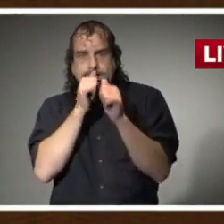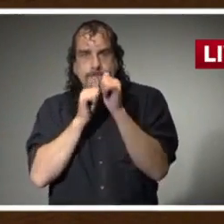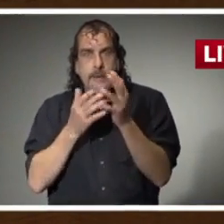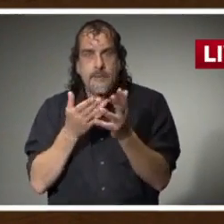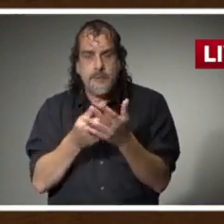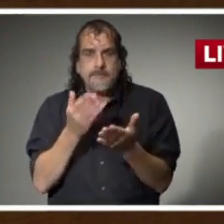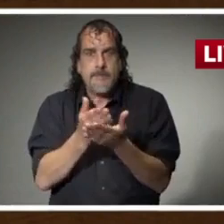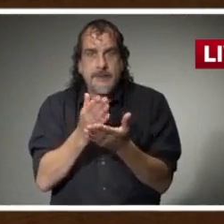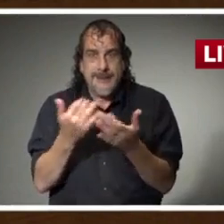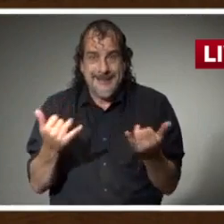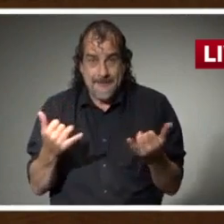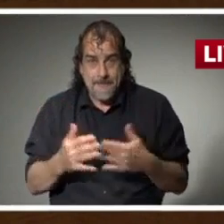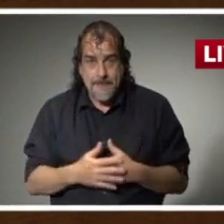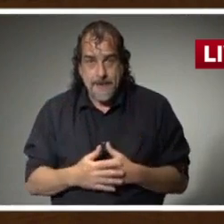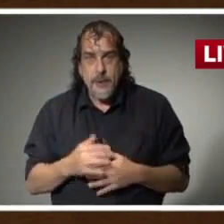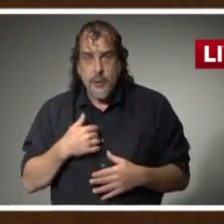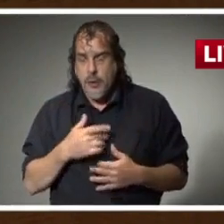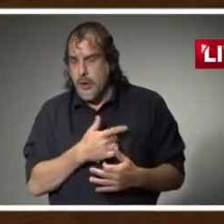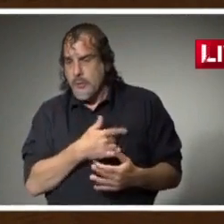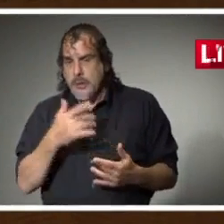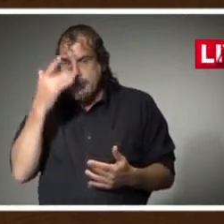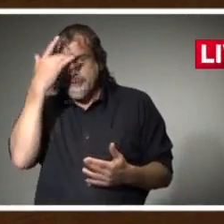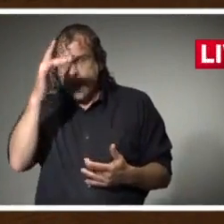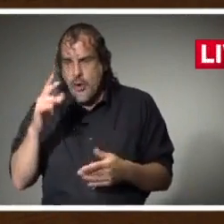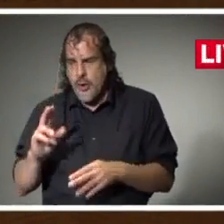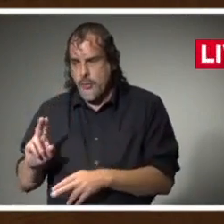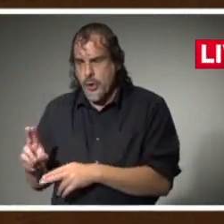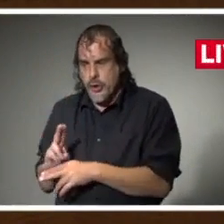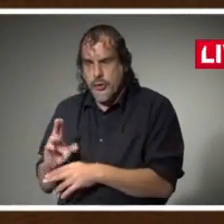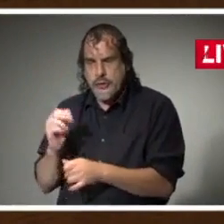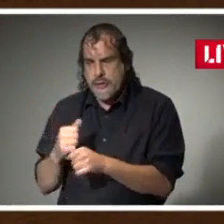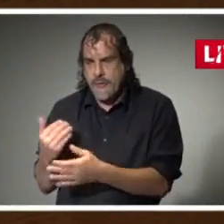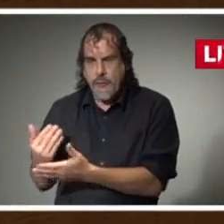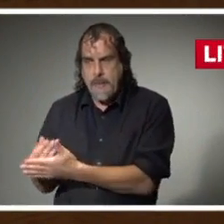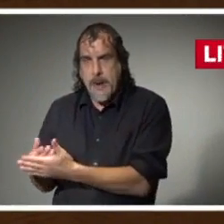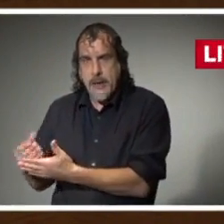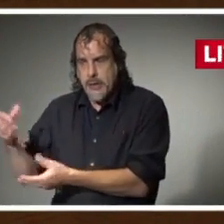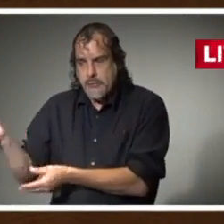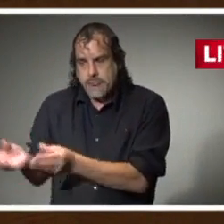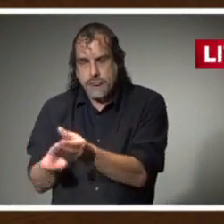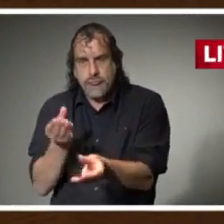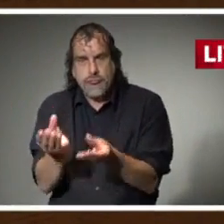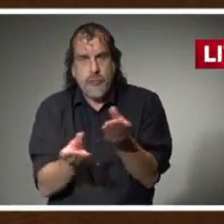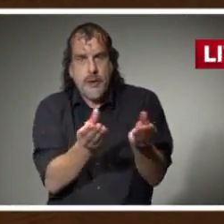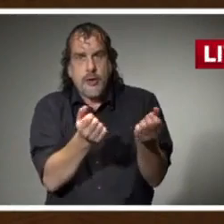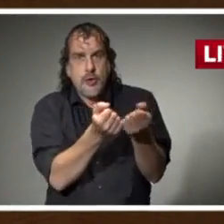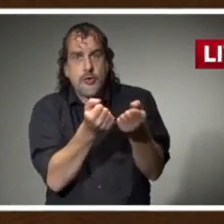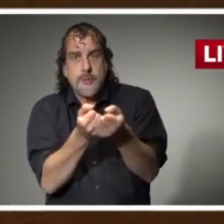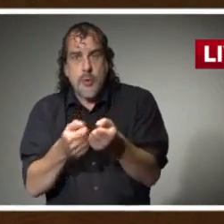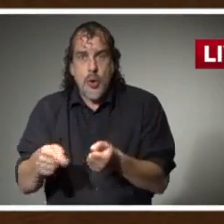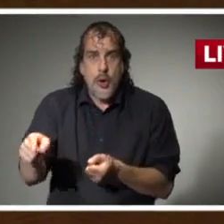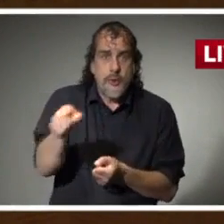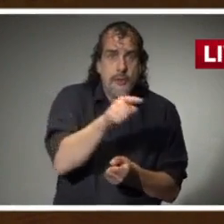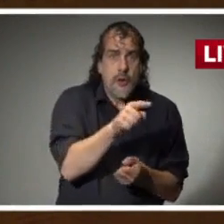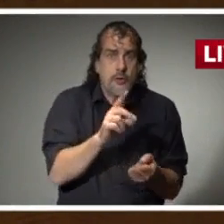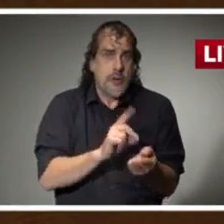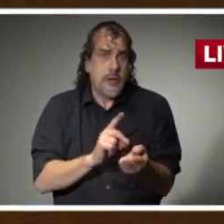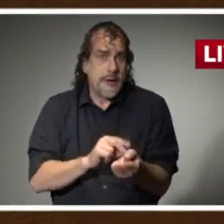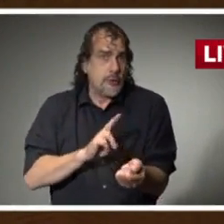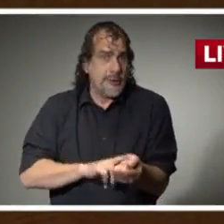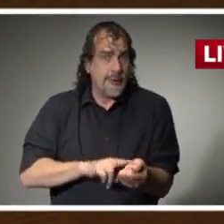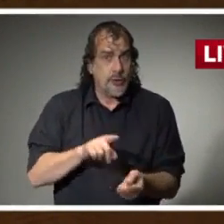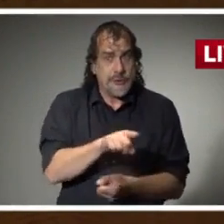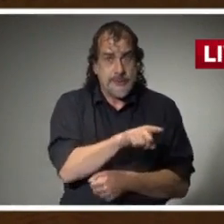being smart and we are leveraging some of our resources to help support those very people on the front lines.